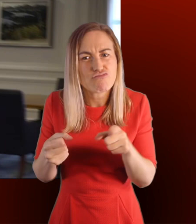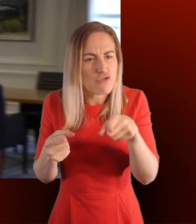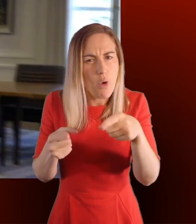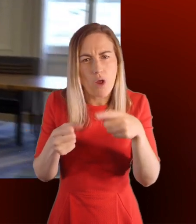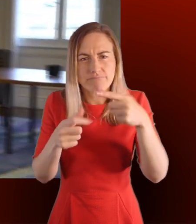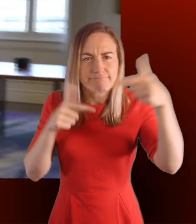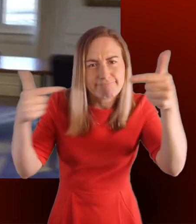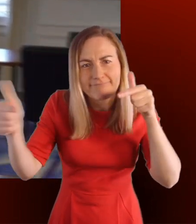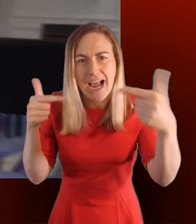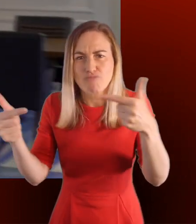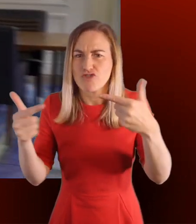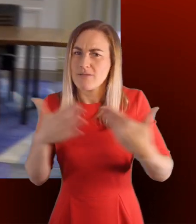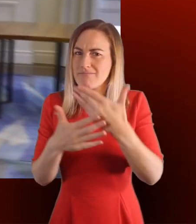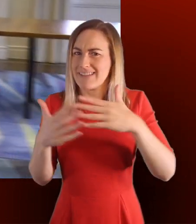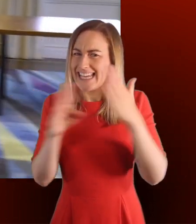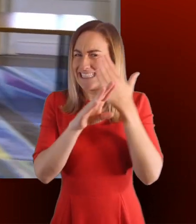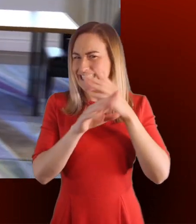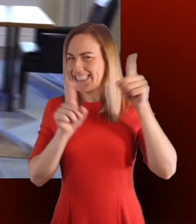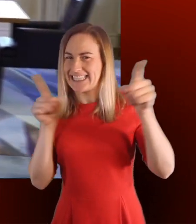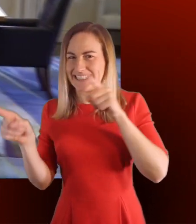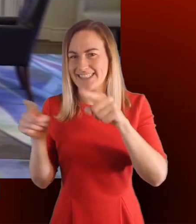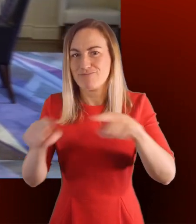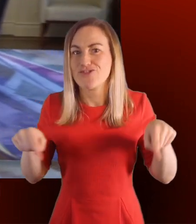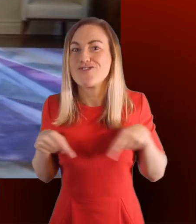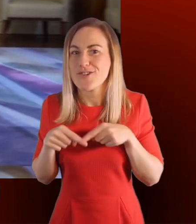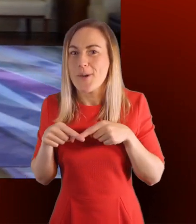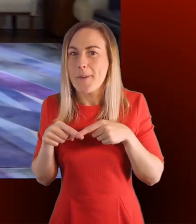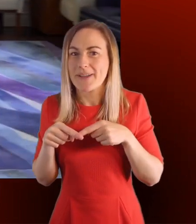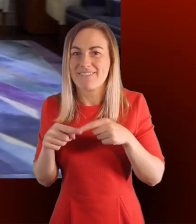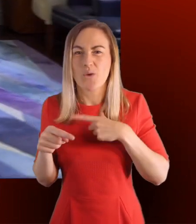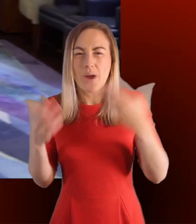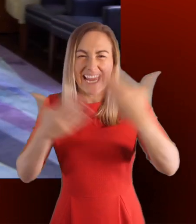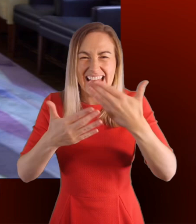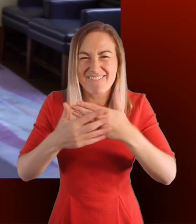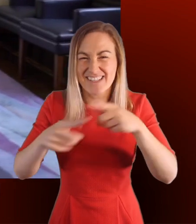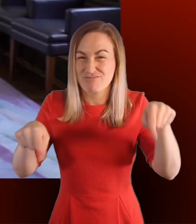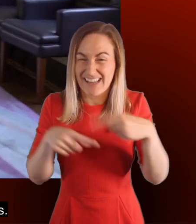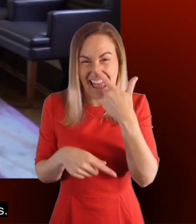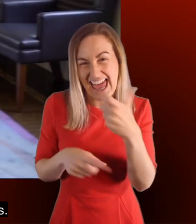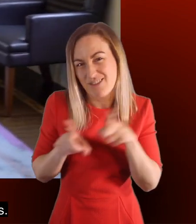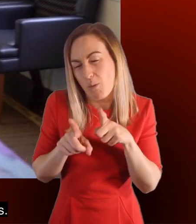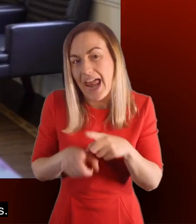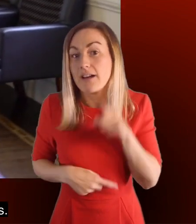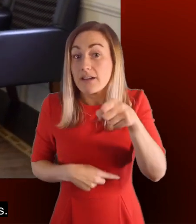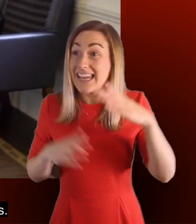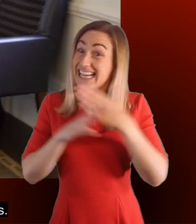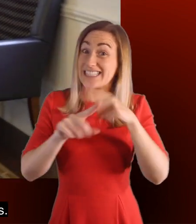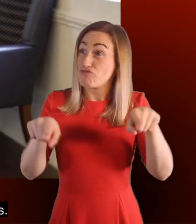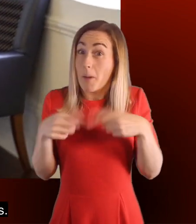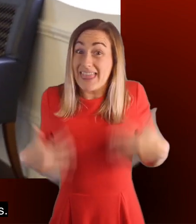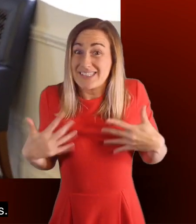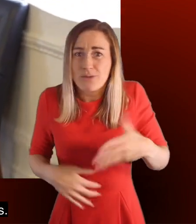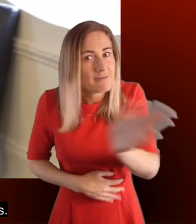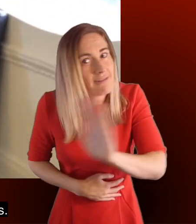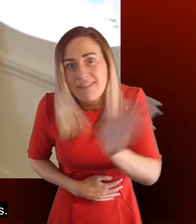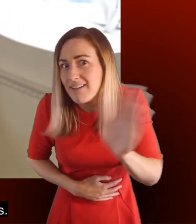of a modern conference room hidden in the ceiling and doubles as a reception room in the evenings. But that isn't the only hidden secret this